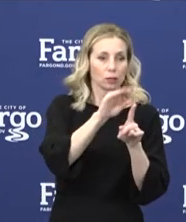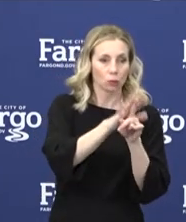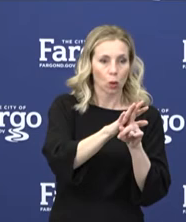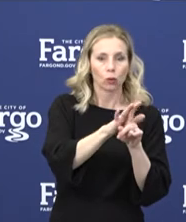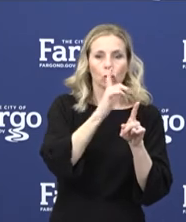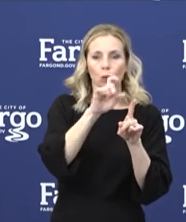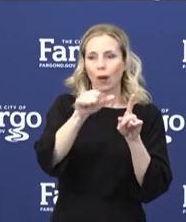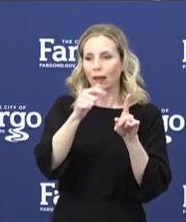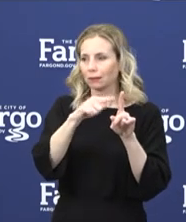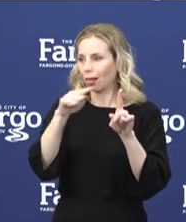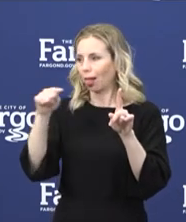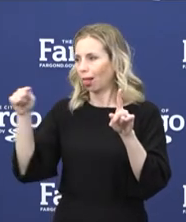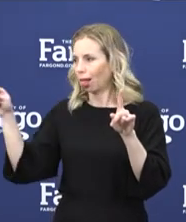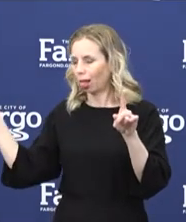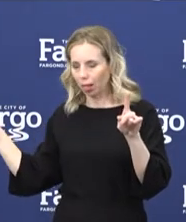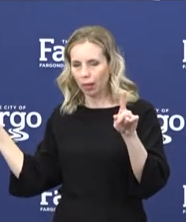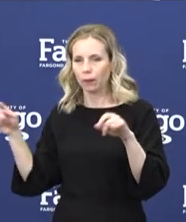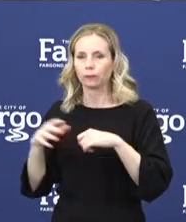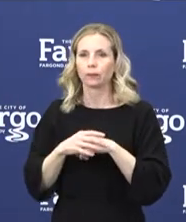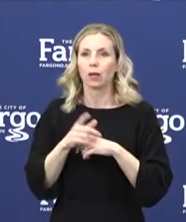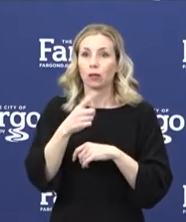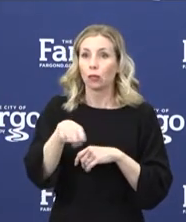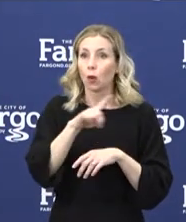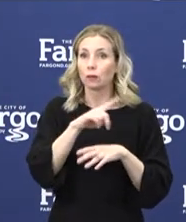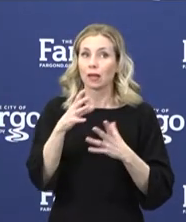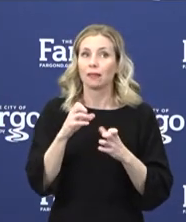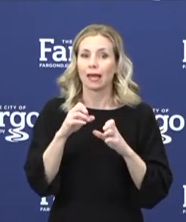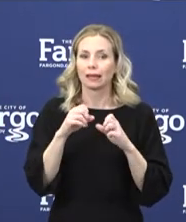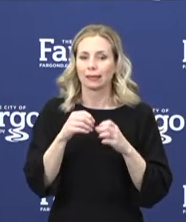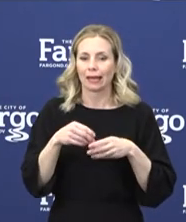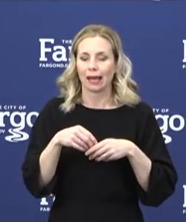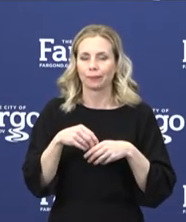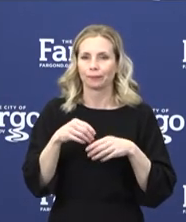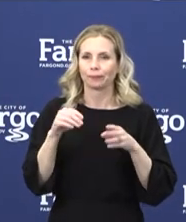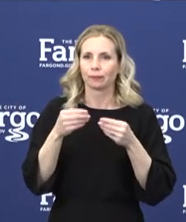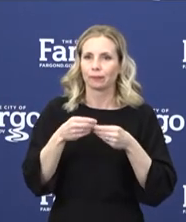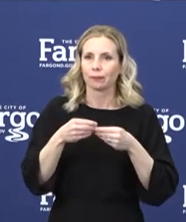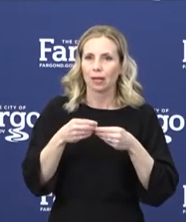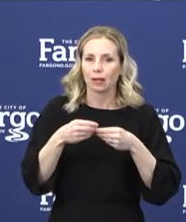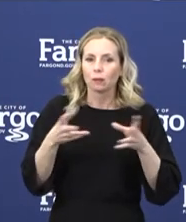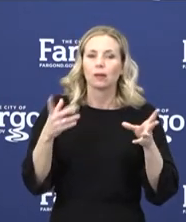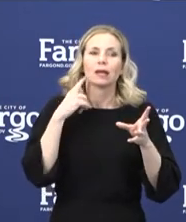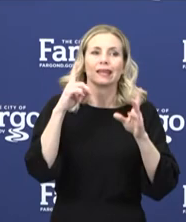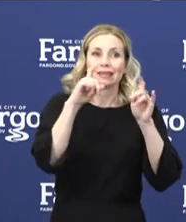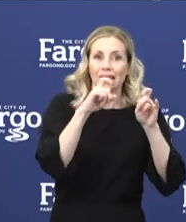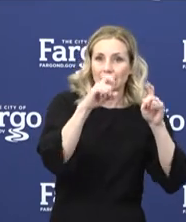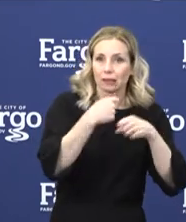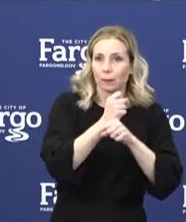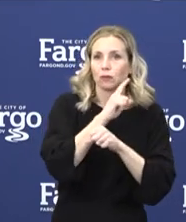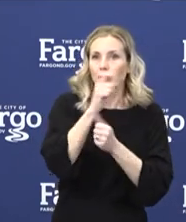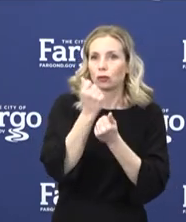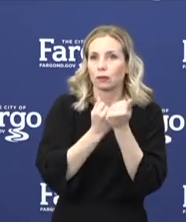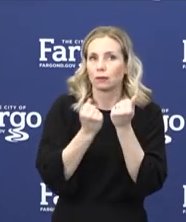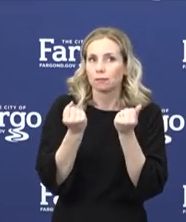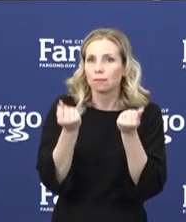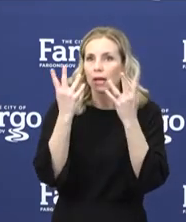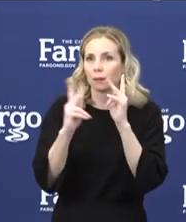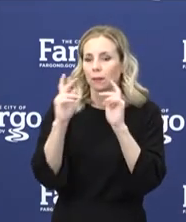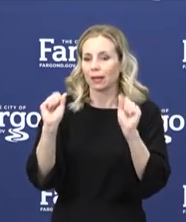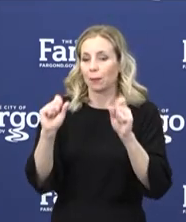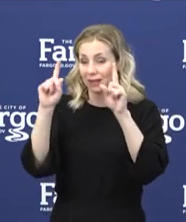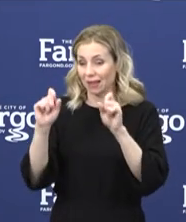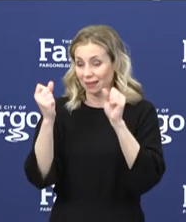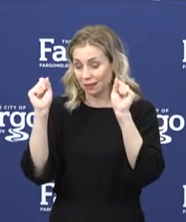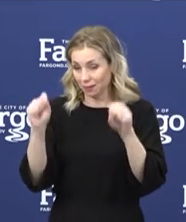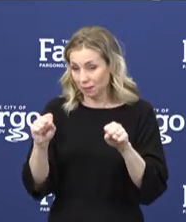towards rapidly expanding our testing to get to as many people as possible to help with those mitigation strategies. Thank